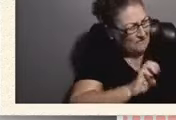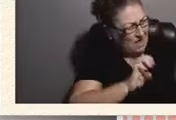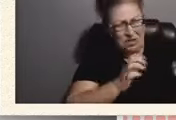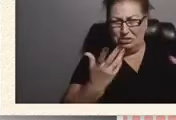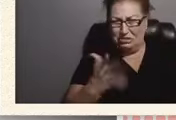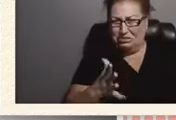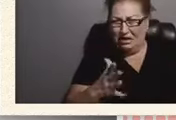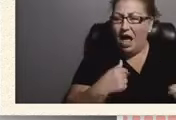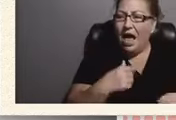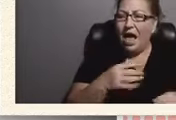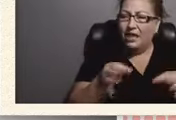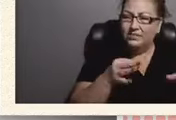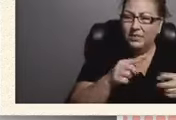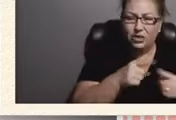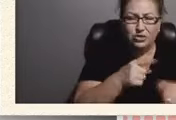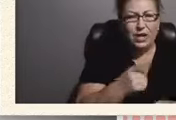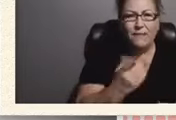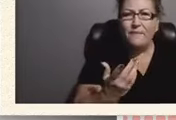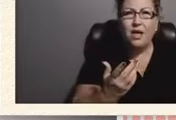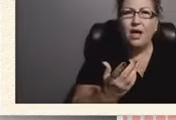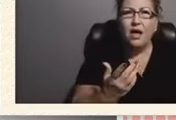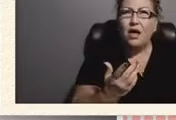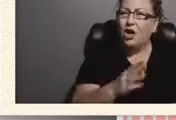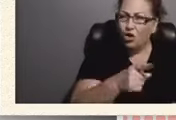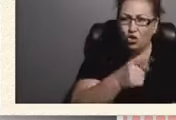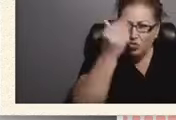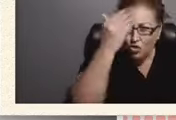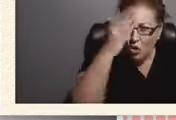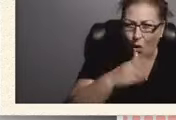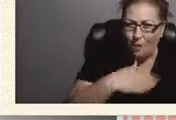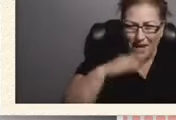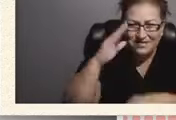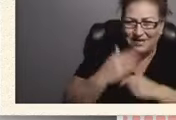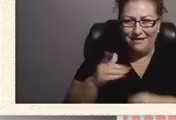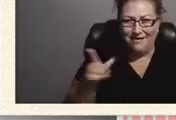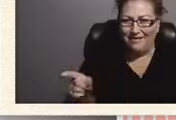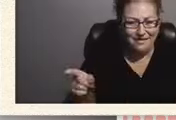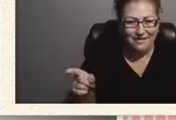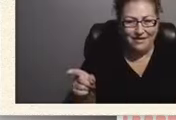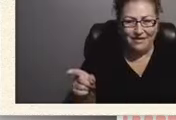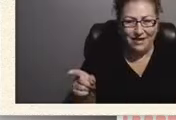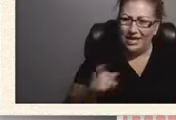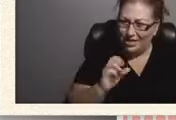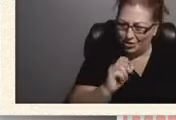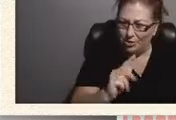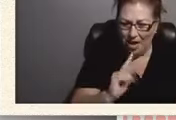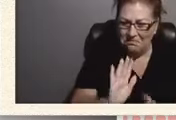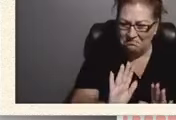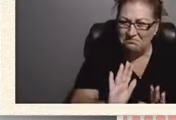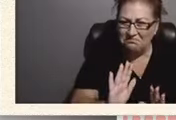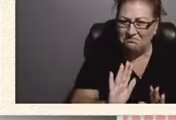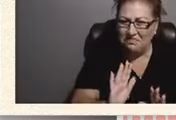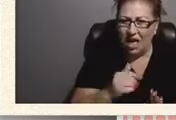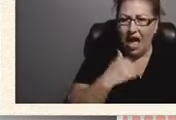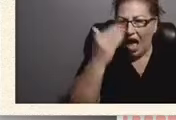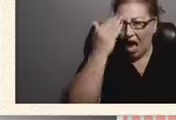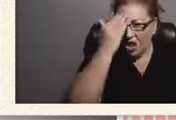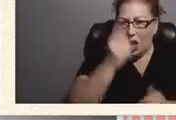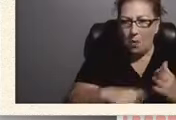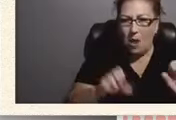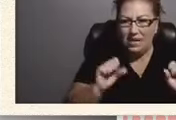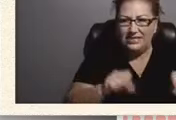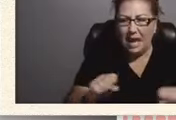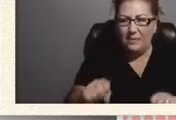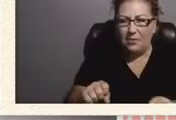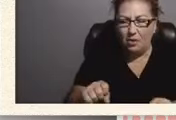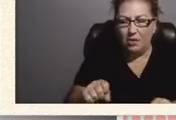you know, sir, you don't know my son. It's okay. I know what he's capable. He